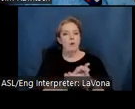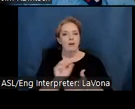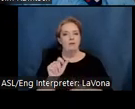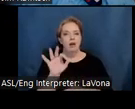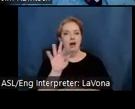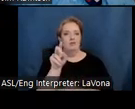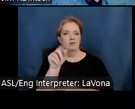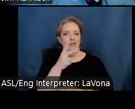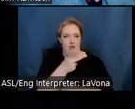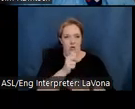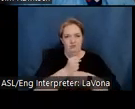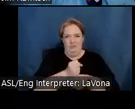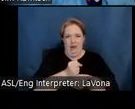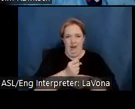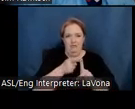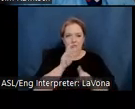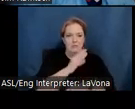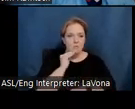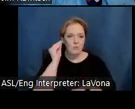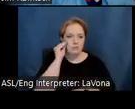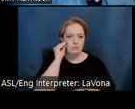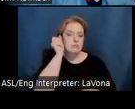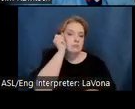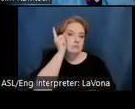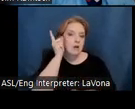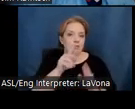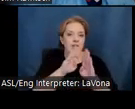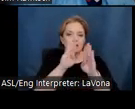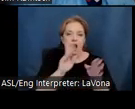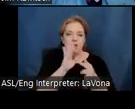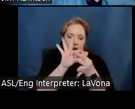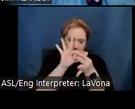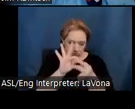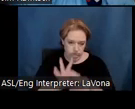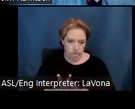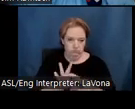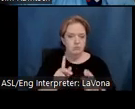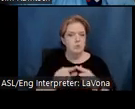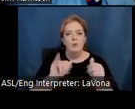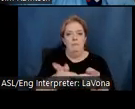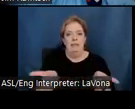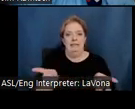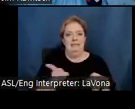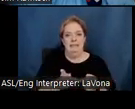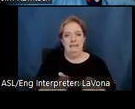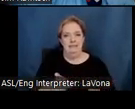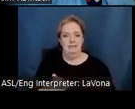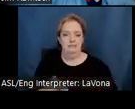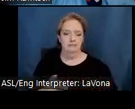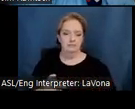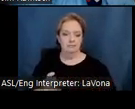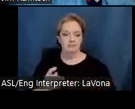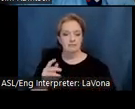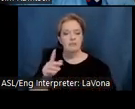I'm also keenly aware that this house is inextricably linked to place relative to both the San